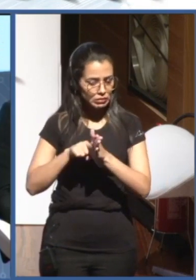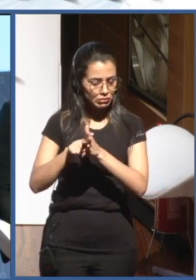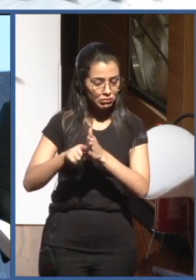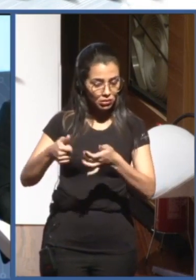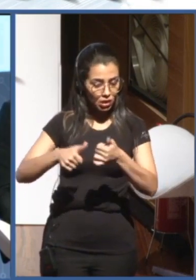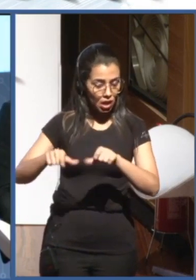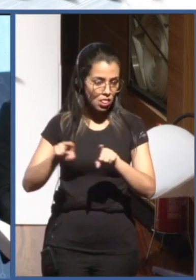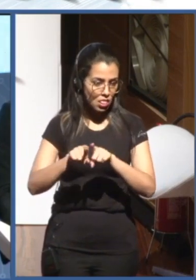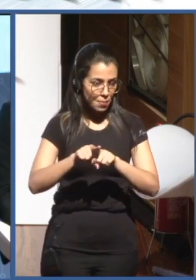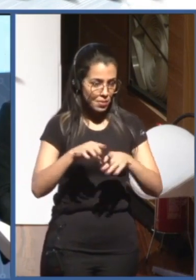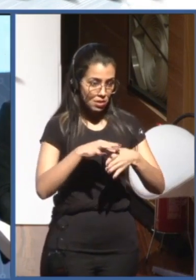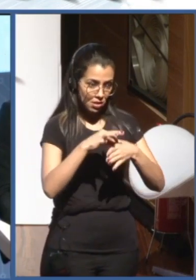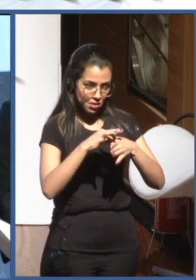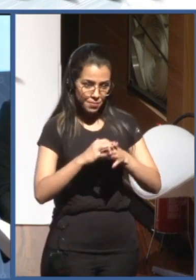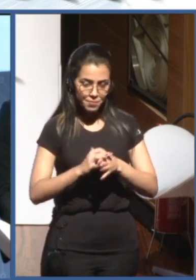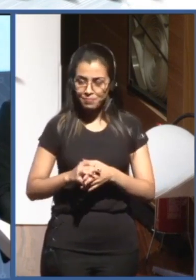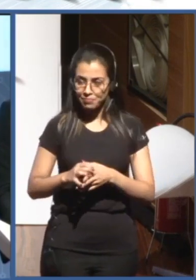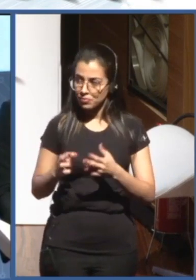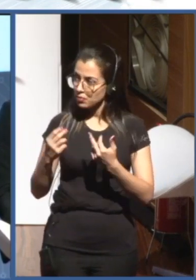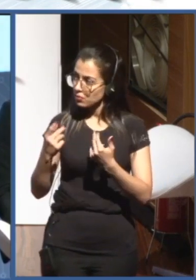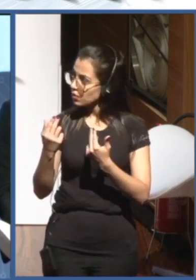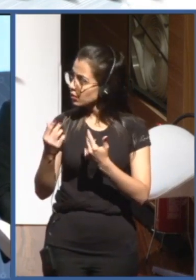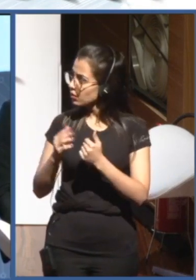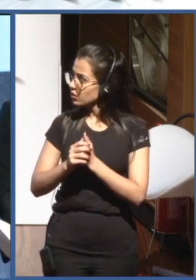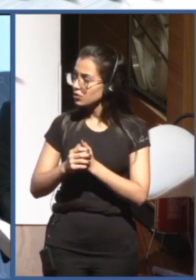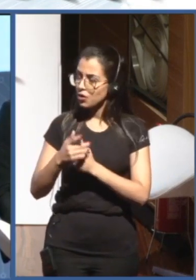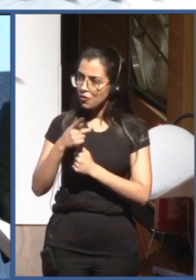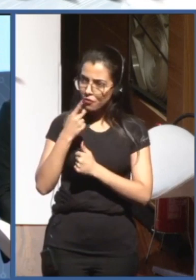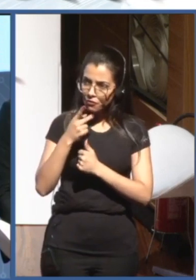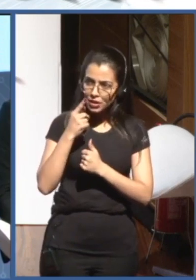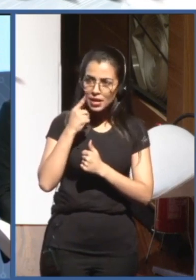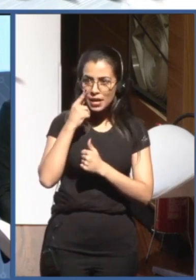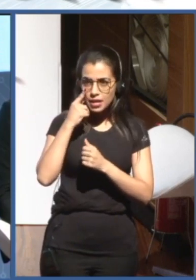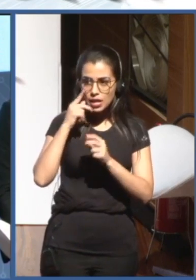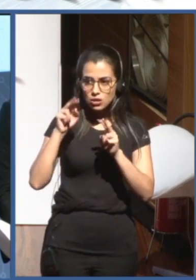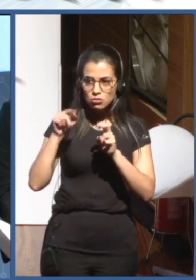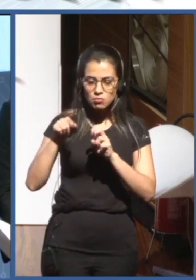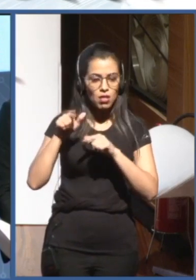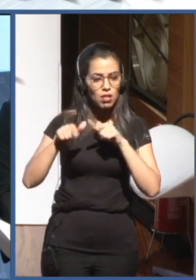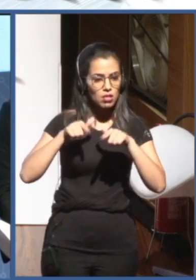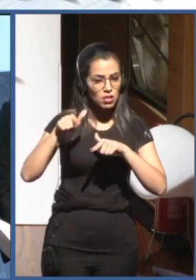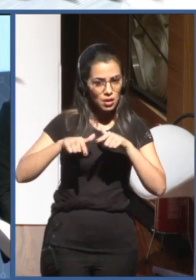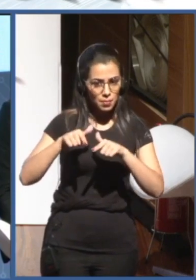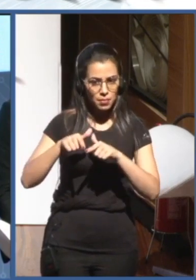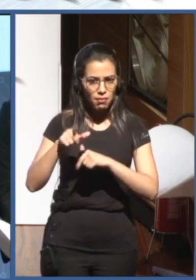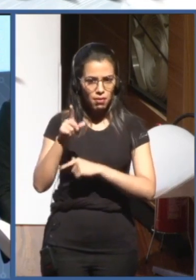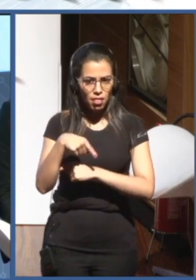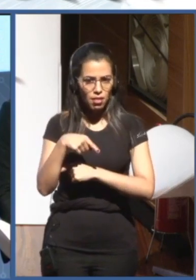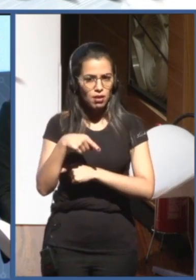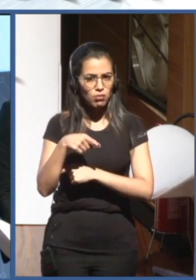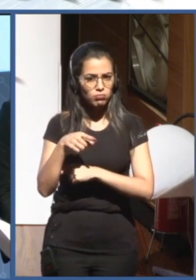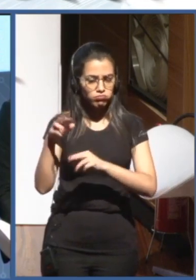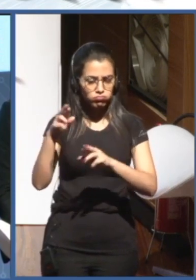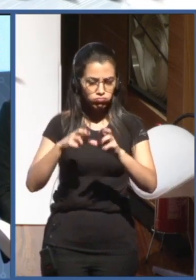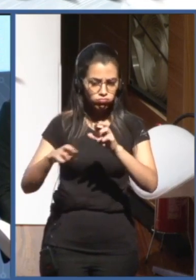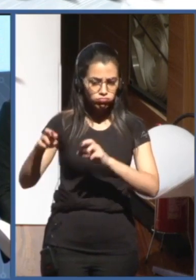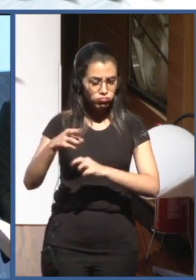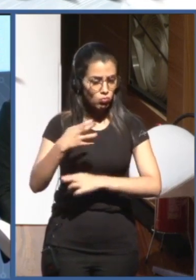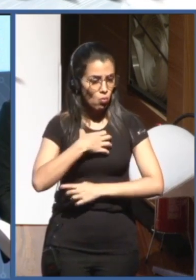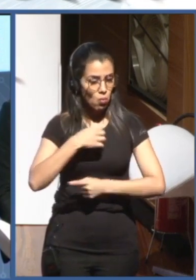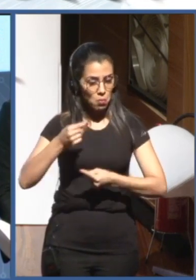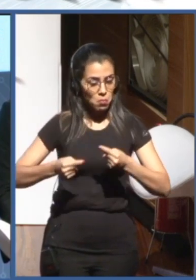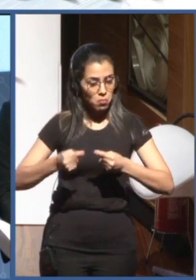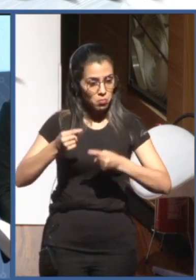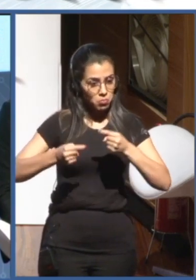important issue. So the window to all of this work will actually be the AI policy observatory that we will introduce early next